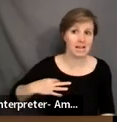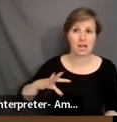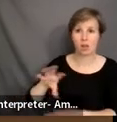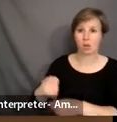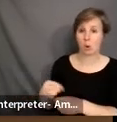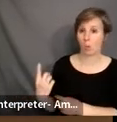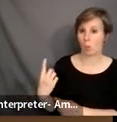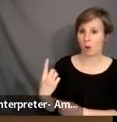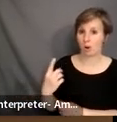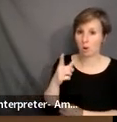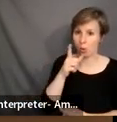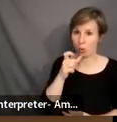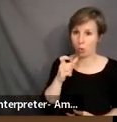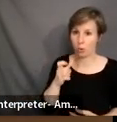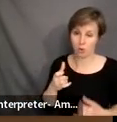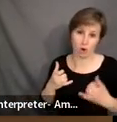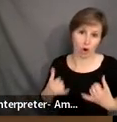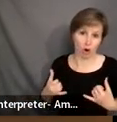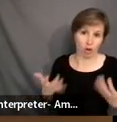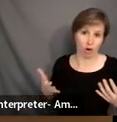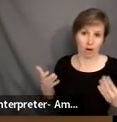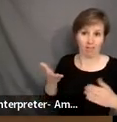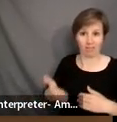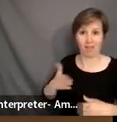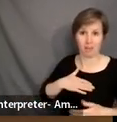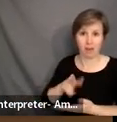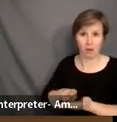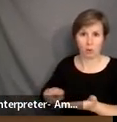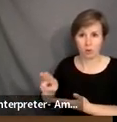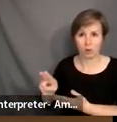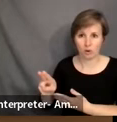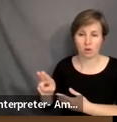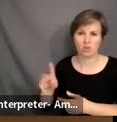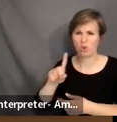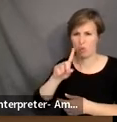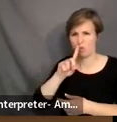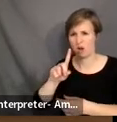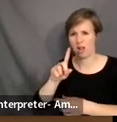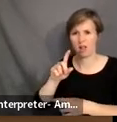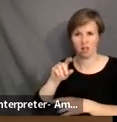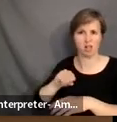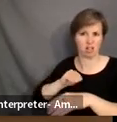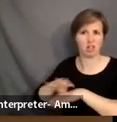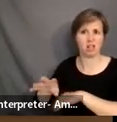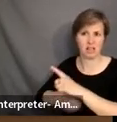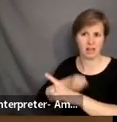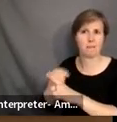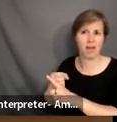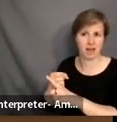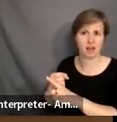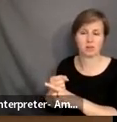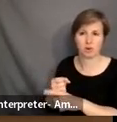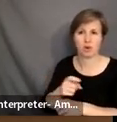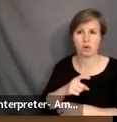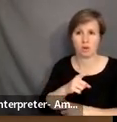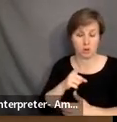who is currently at my university. So there is real impact to that. There is real impact. There is real attack